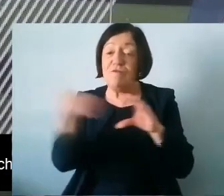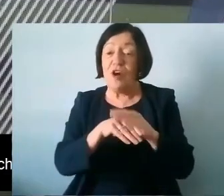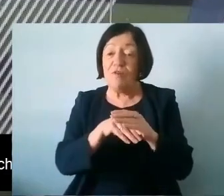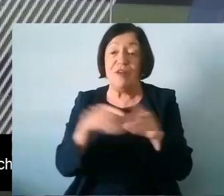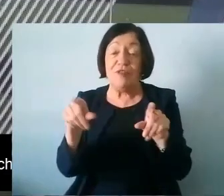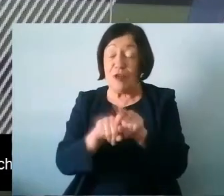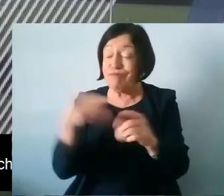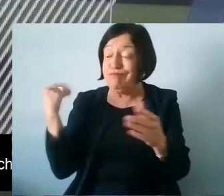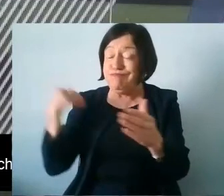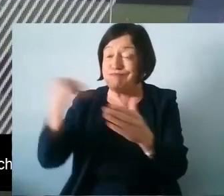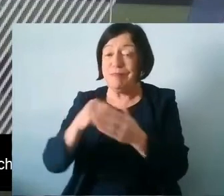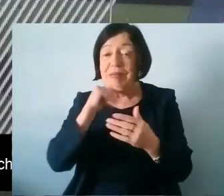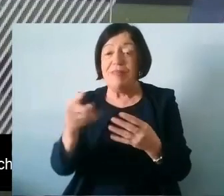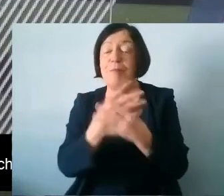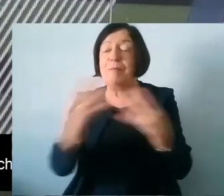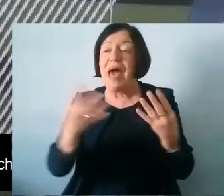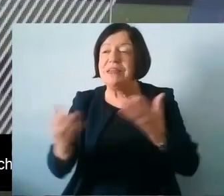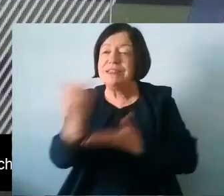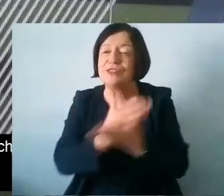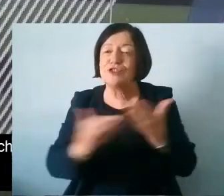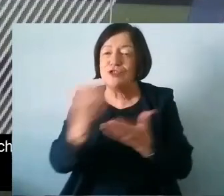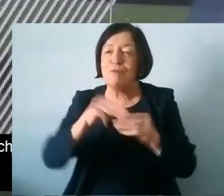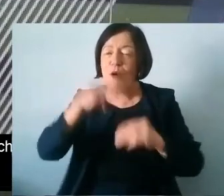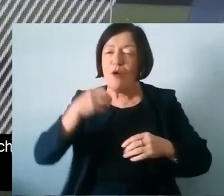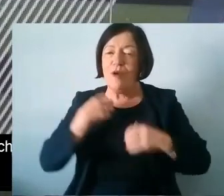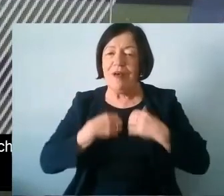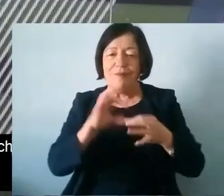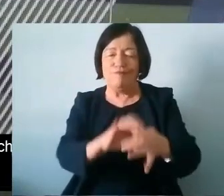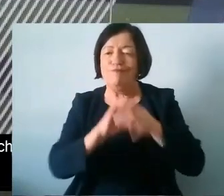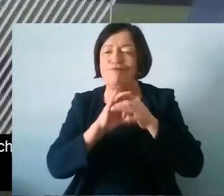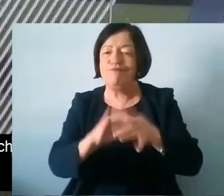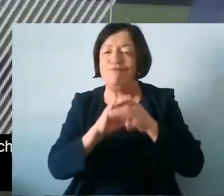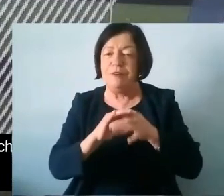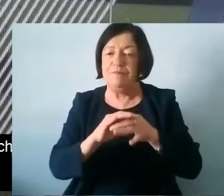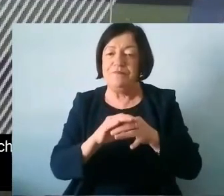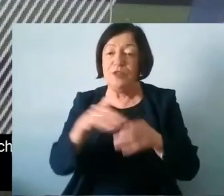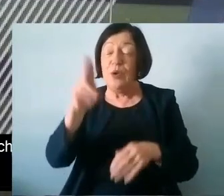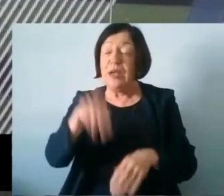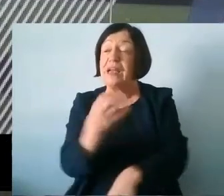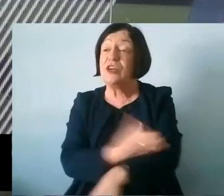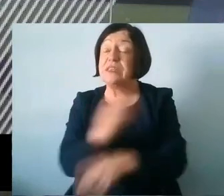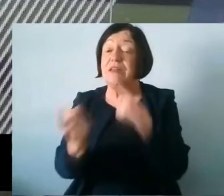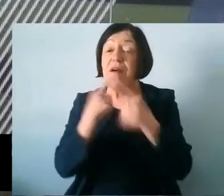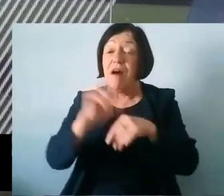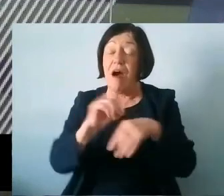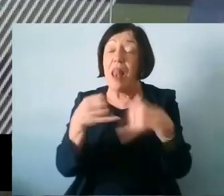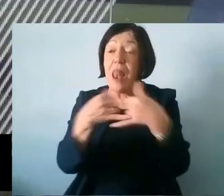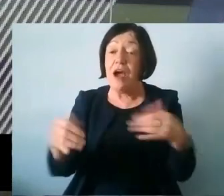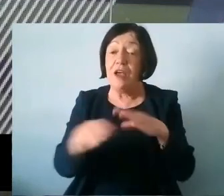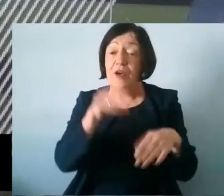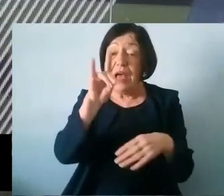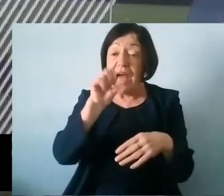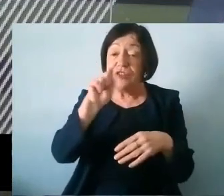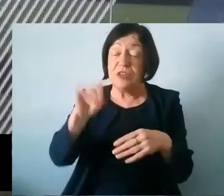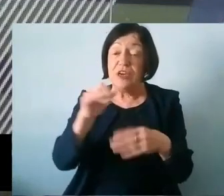because it really made the panel discussions uh all the more interactive and all the more interesting you can continue the conversation online with the hashtag shared